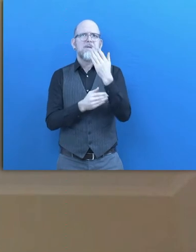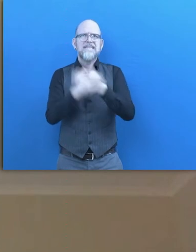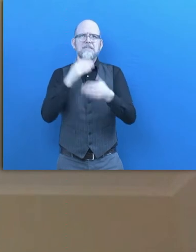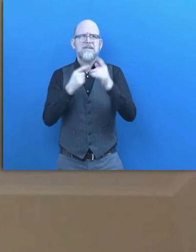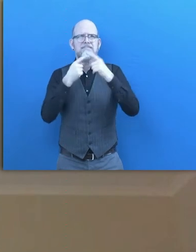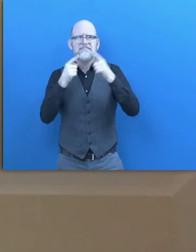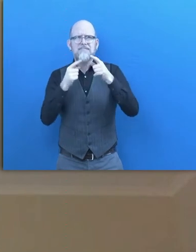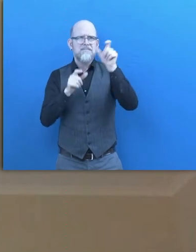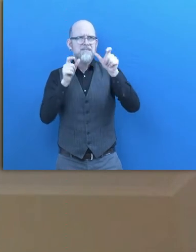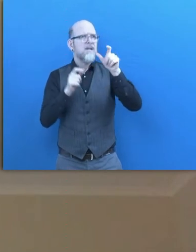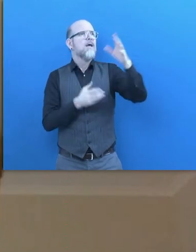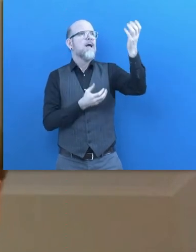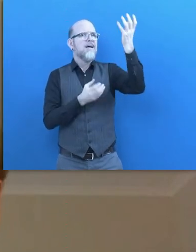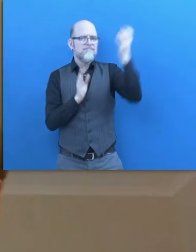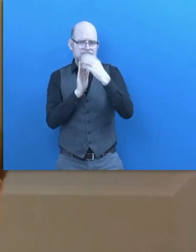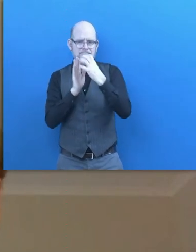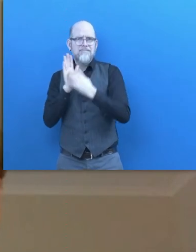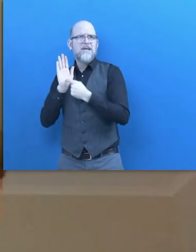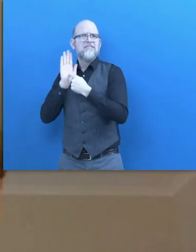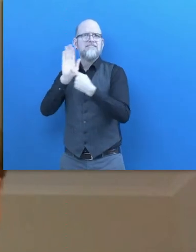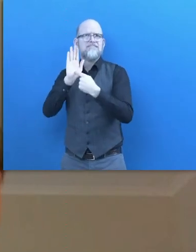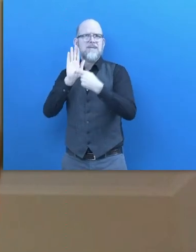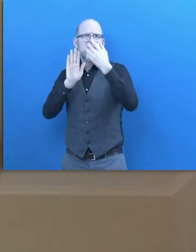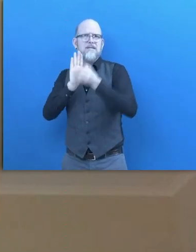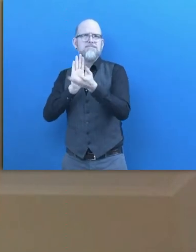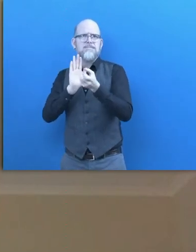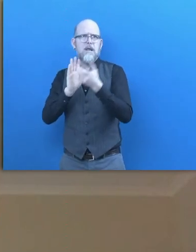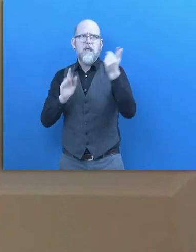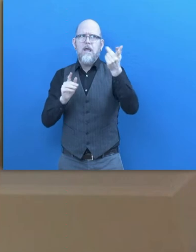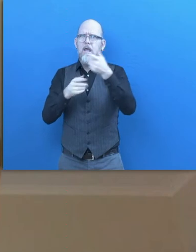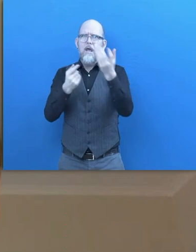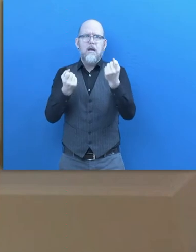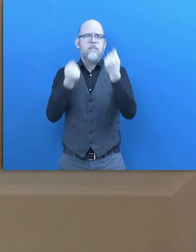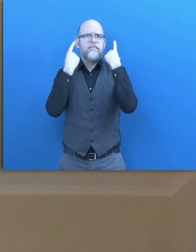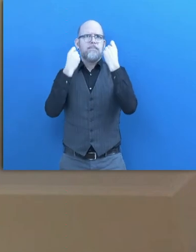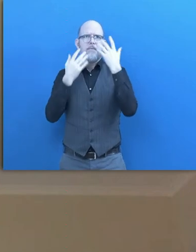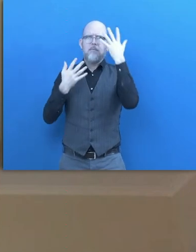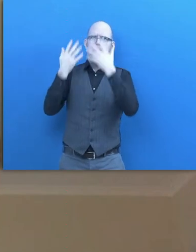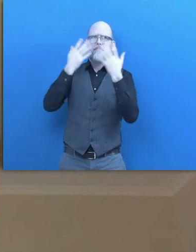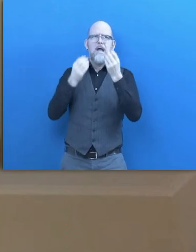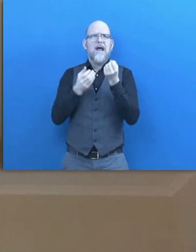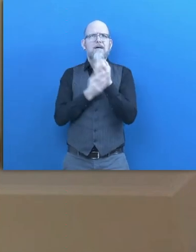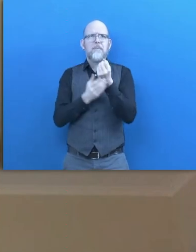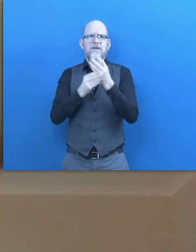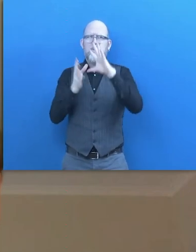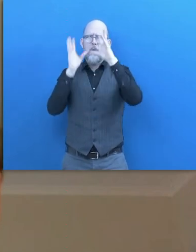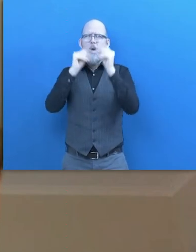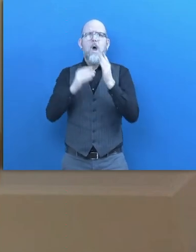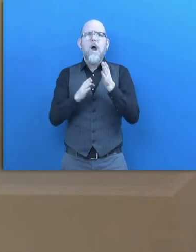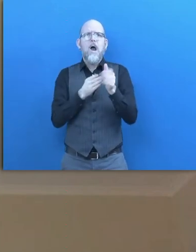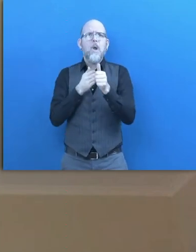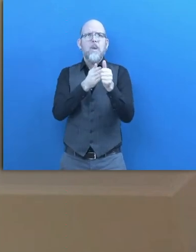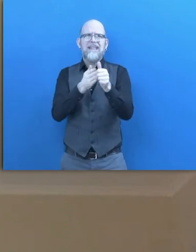And after a while, we realized that there is now so much information that it's hard to get through. And so, we added a